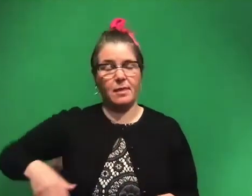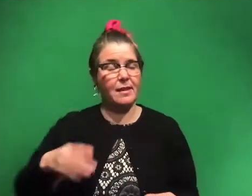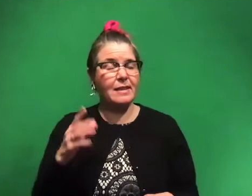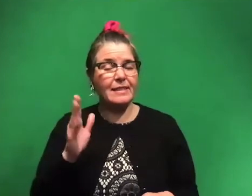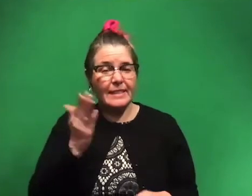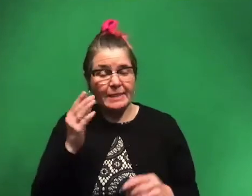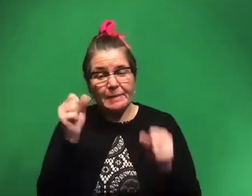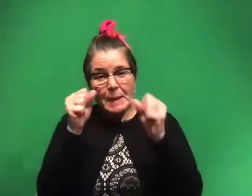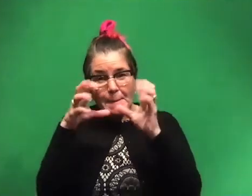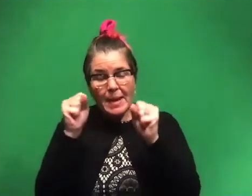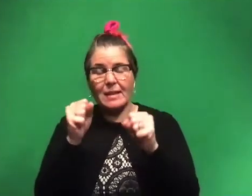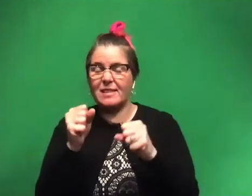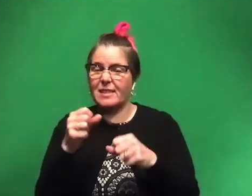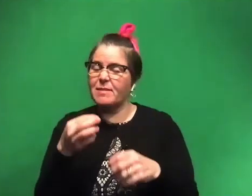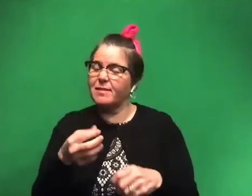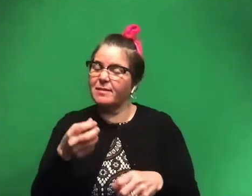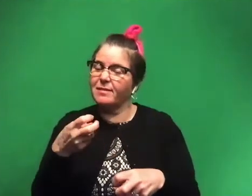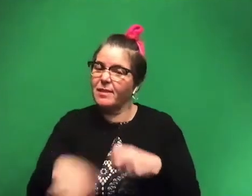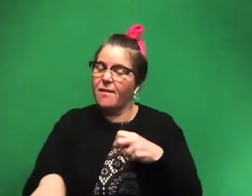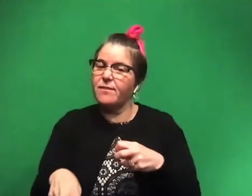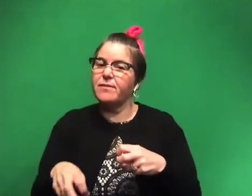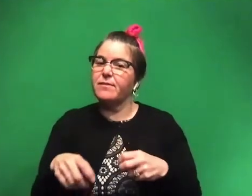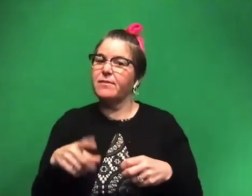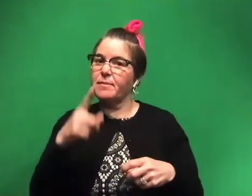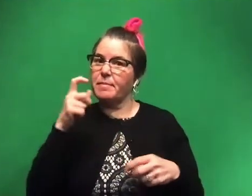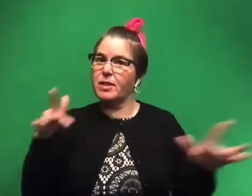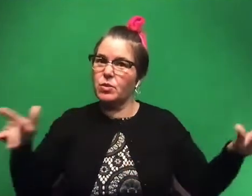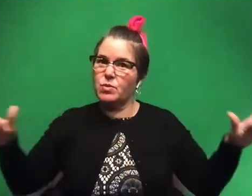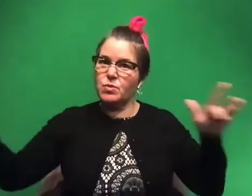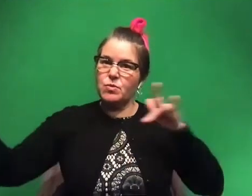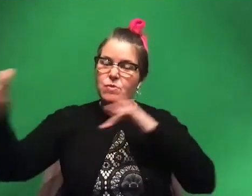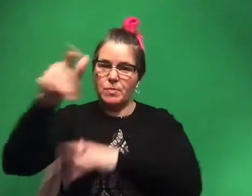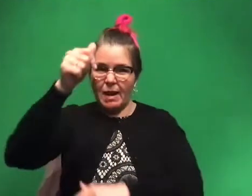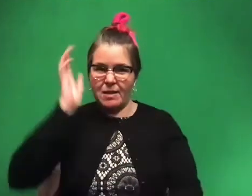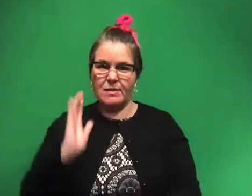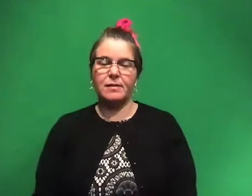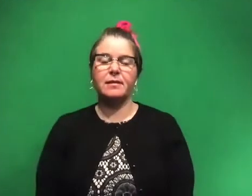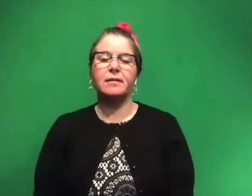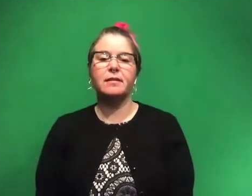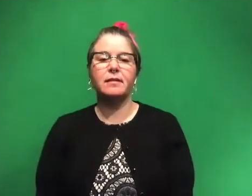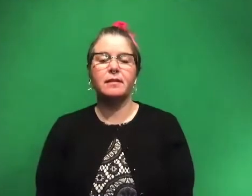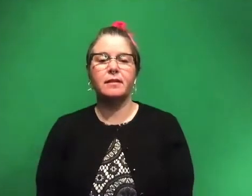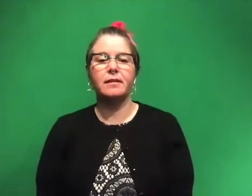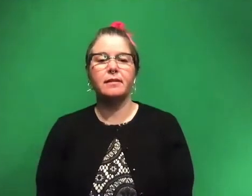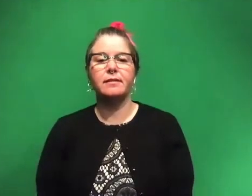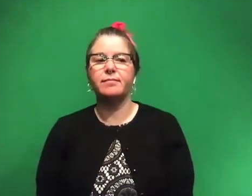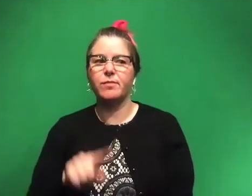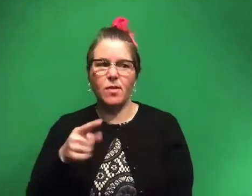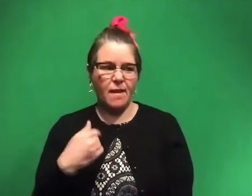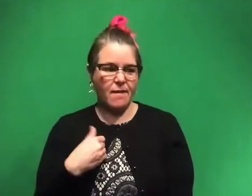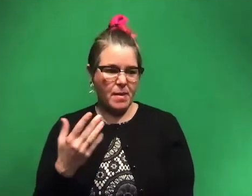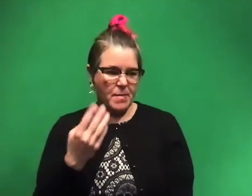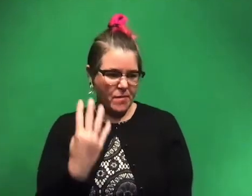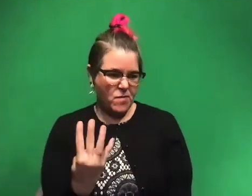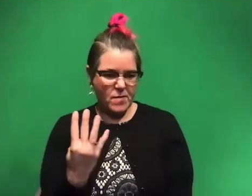and very tough sometimes cause it's in just kind of the middle of nowhere, Alaska. And they only have maybe four